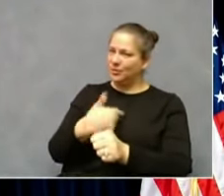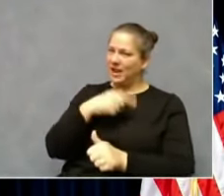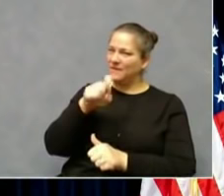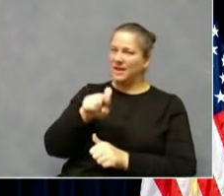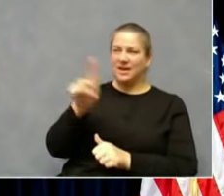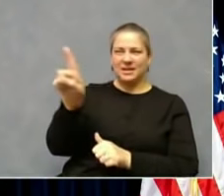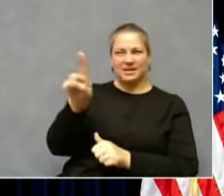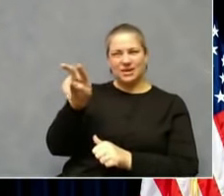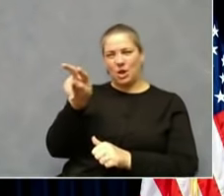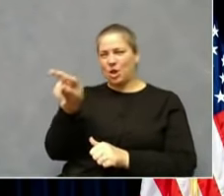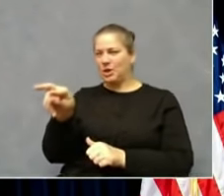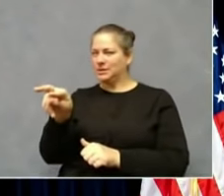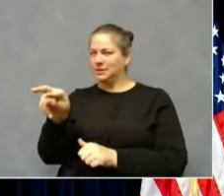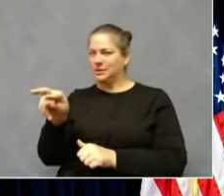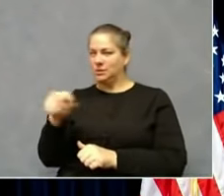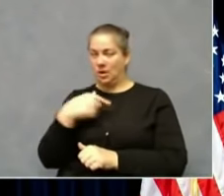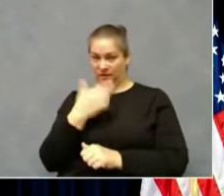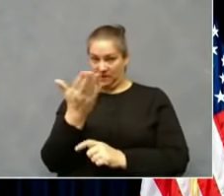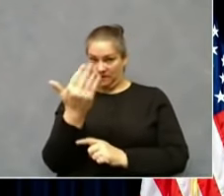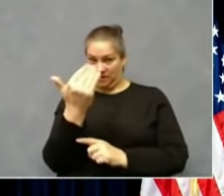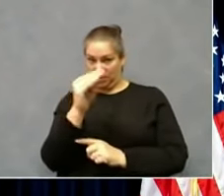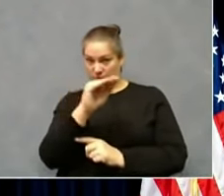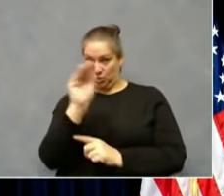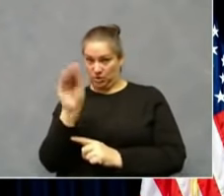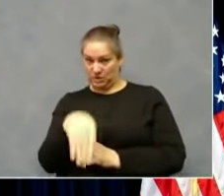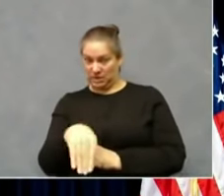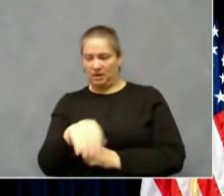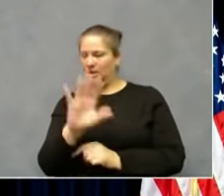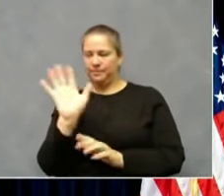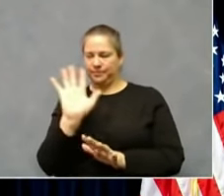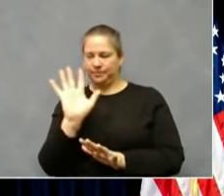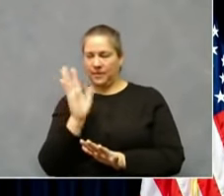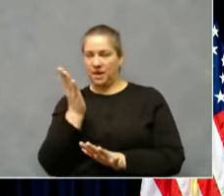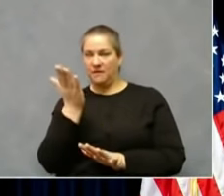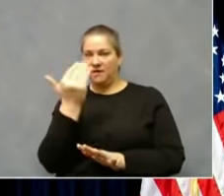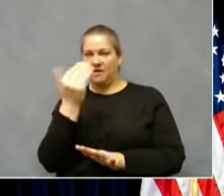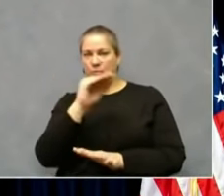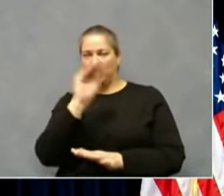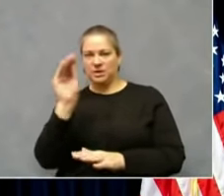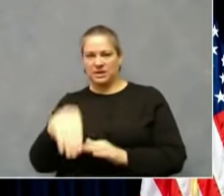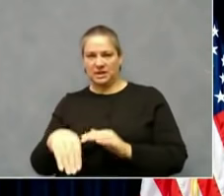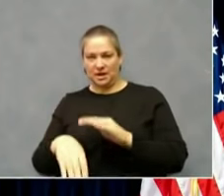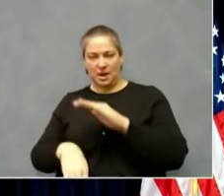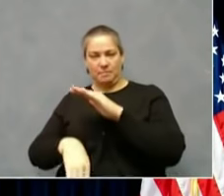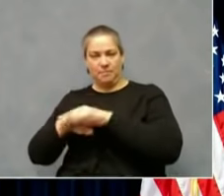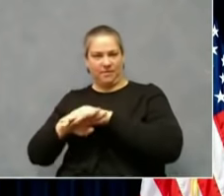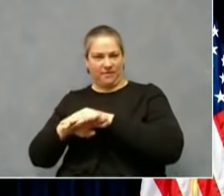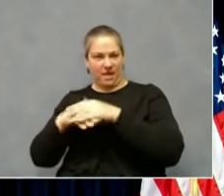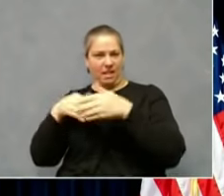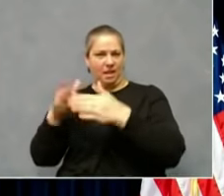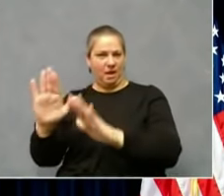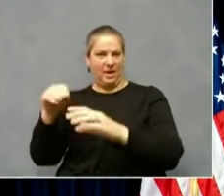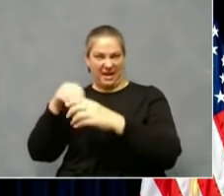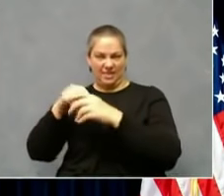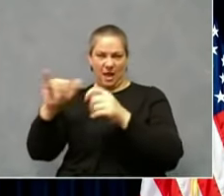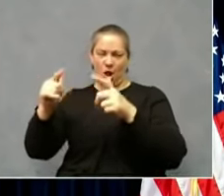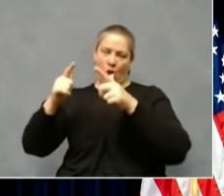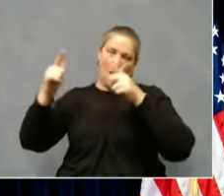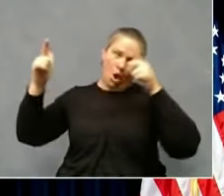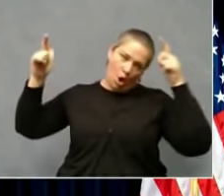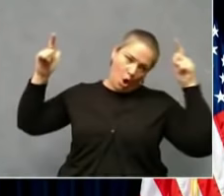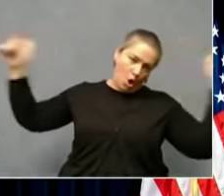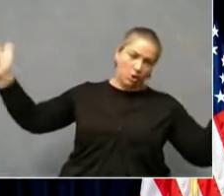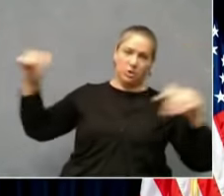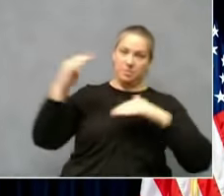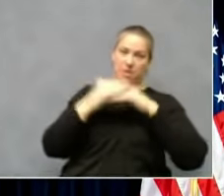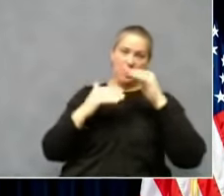got is 15% compliance, I mean 15% capacity in a very large building with more people enforcing it than anywhere